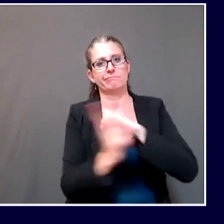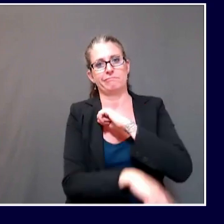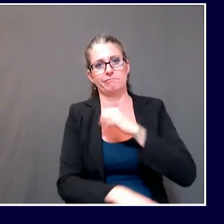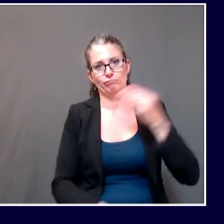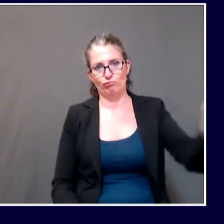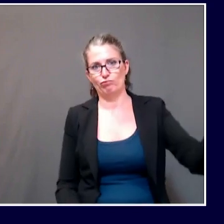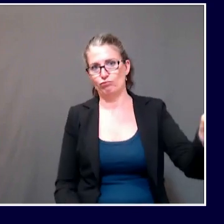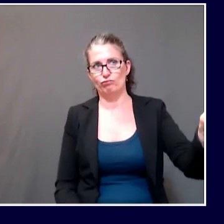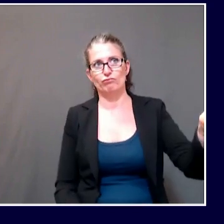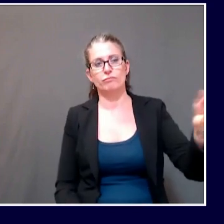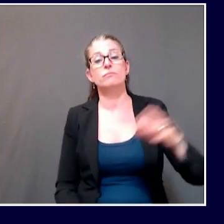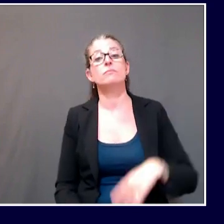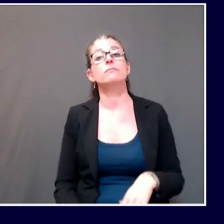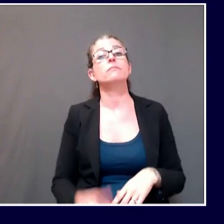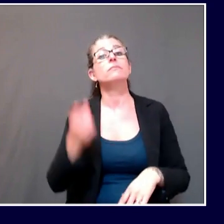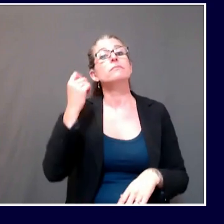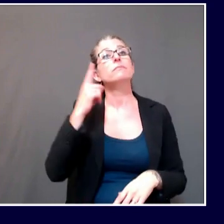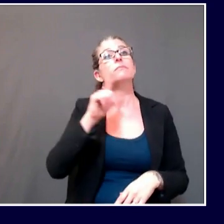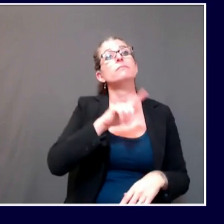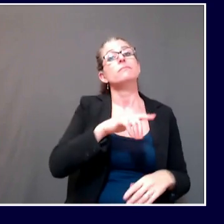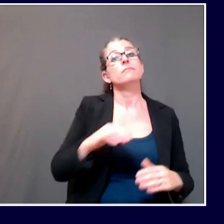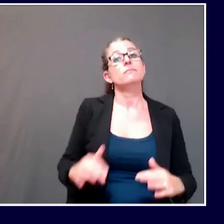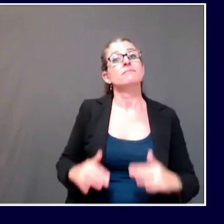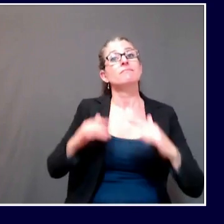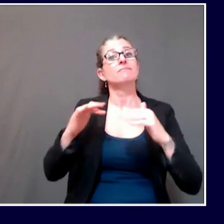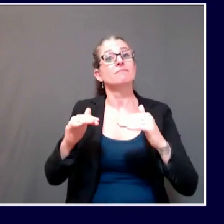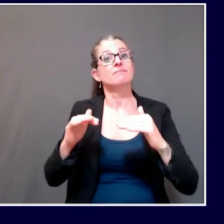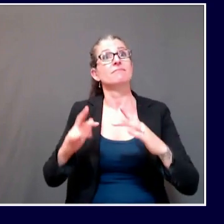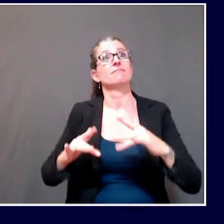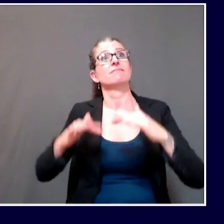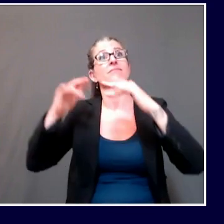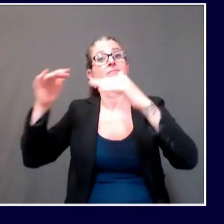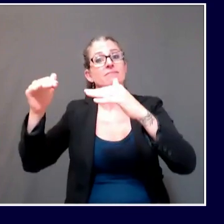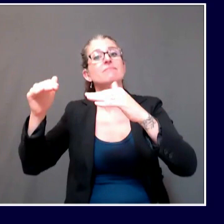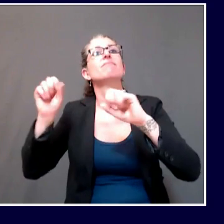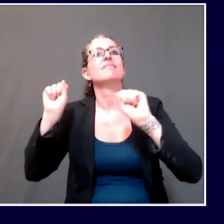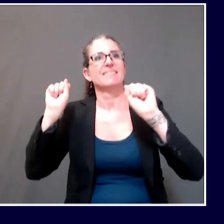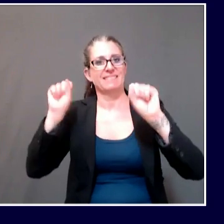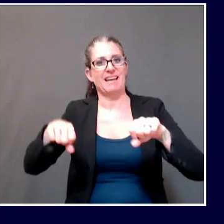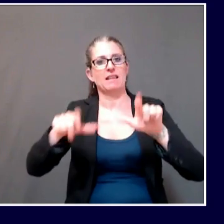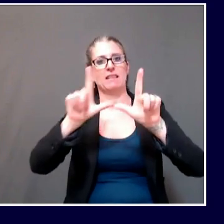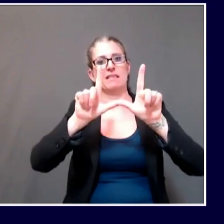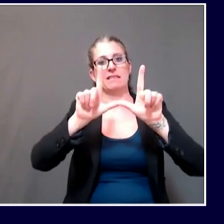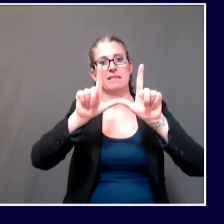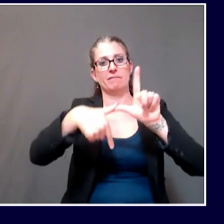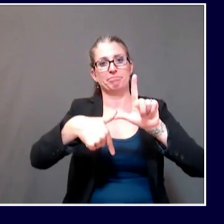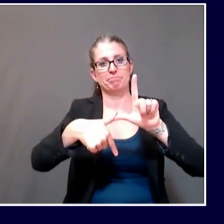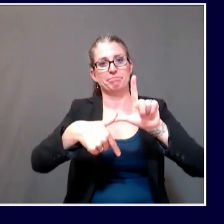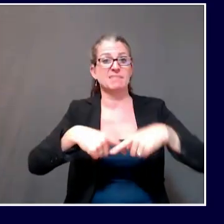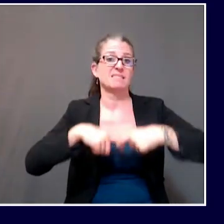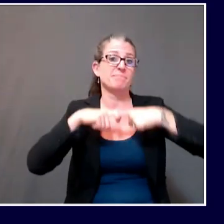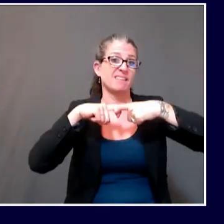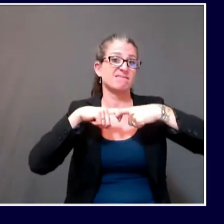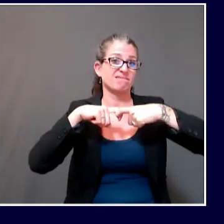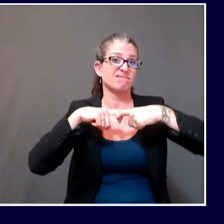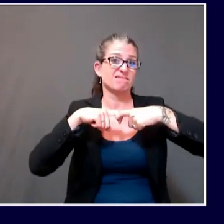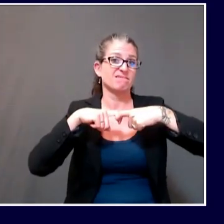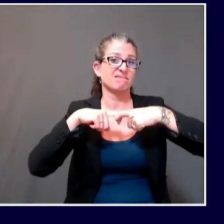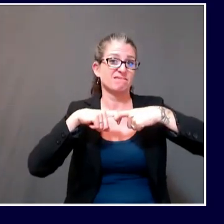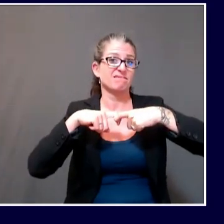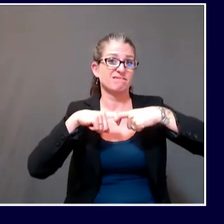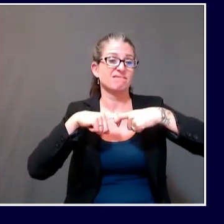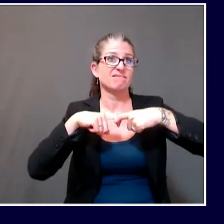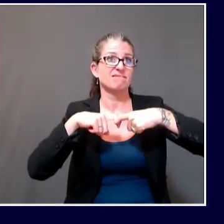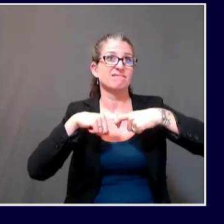at which point financial penalties can be assessed. But step one is the imminent health hazard. In this situation, the